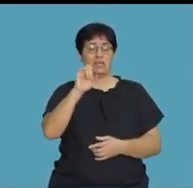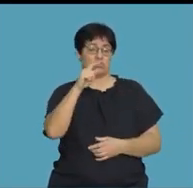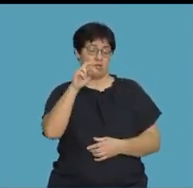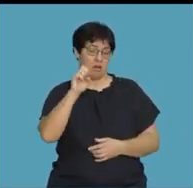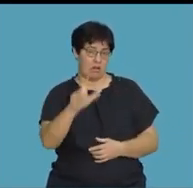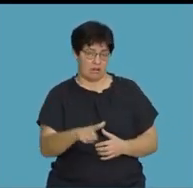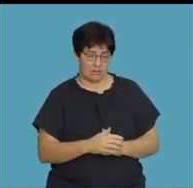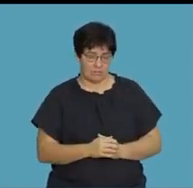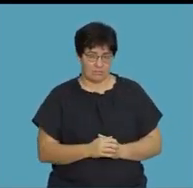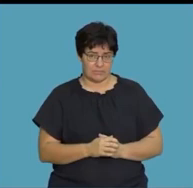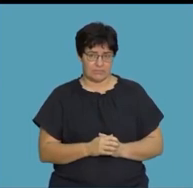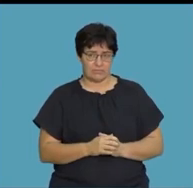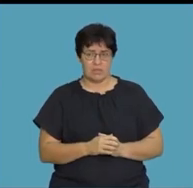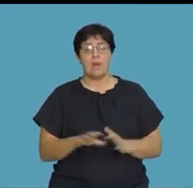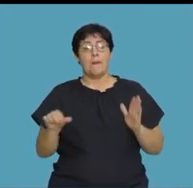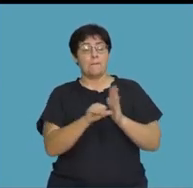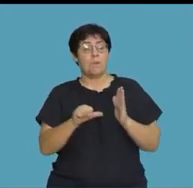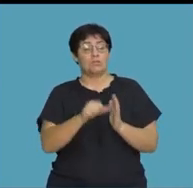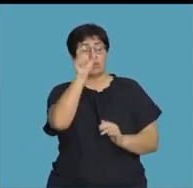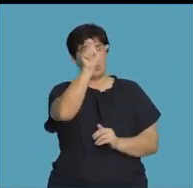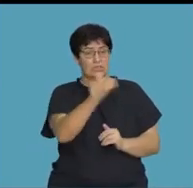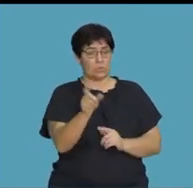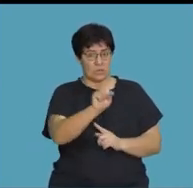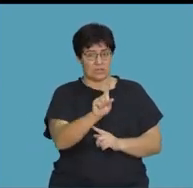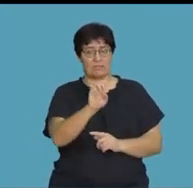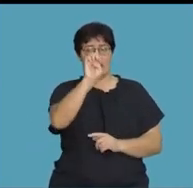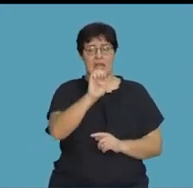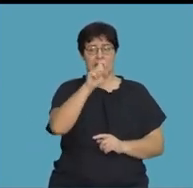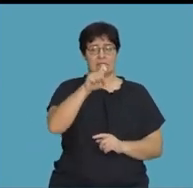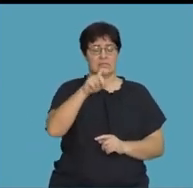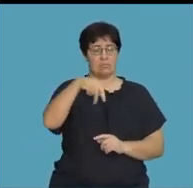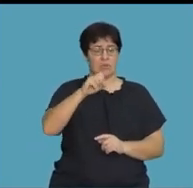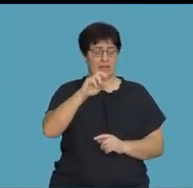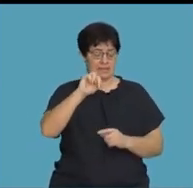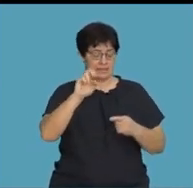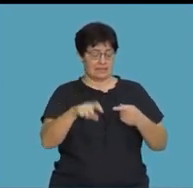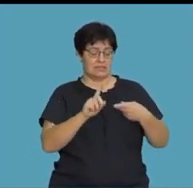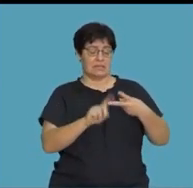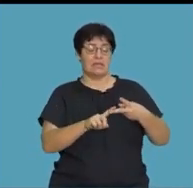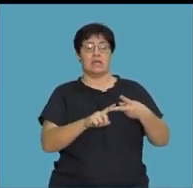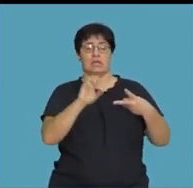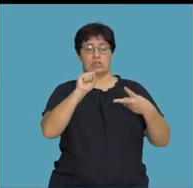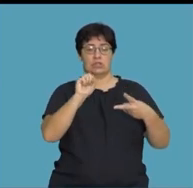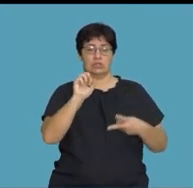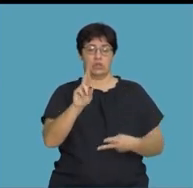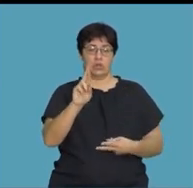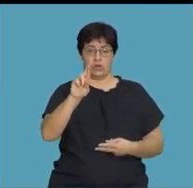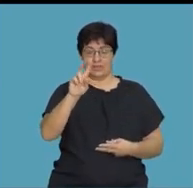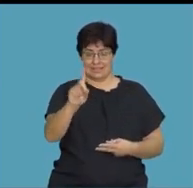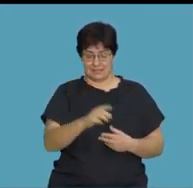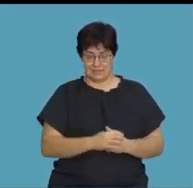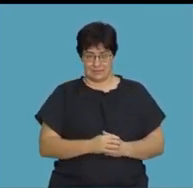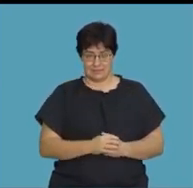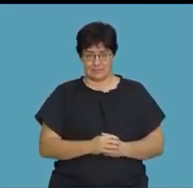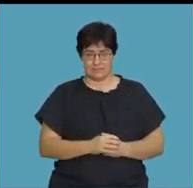So the key words for this lesson will be exponent and said. Now, firstly,